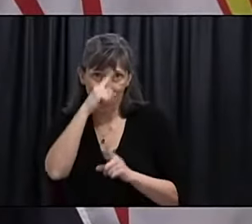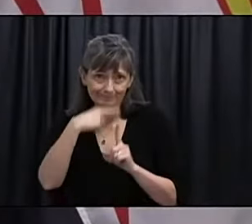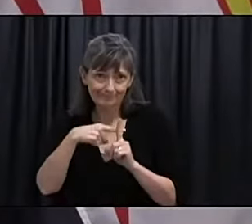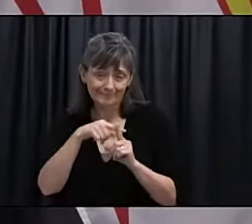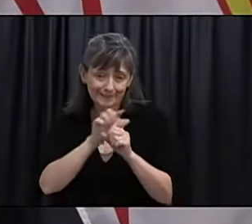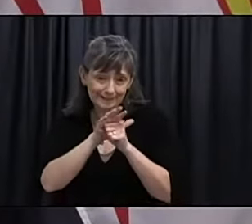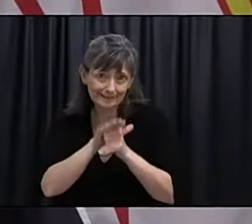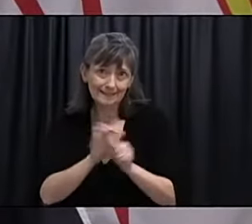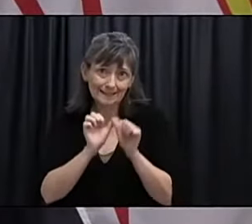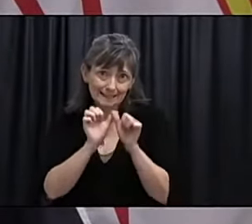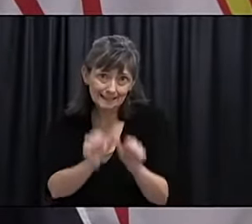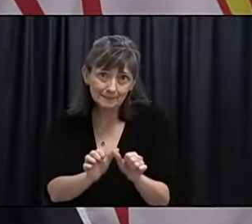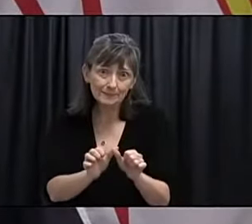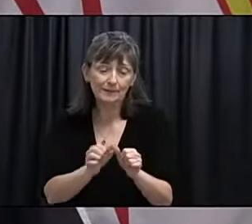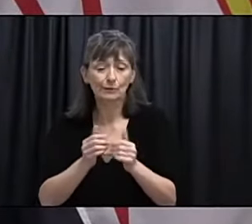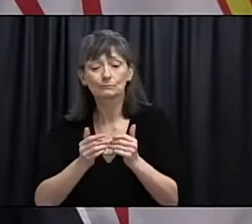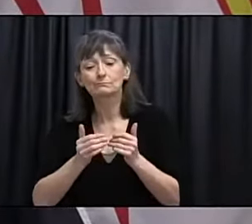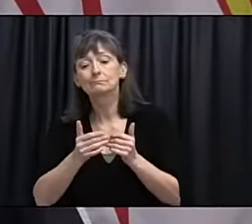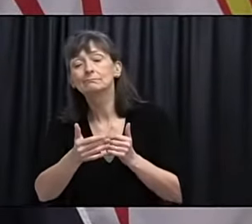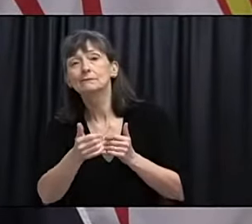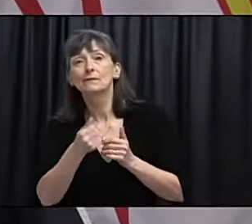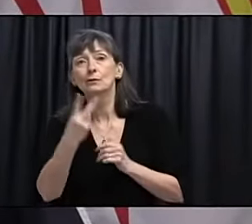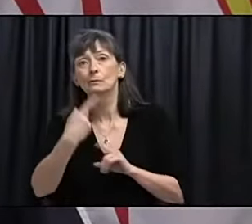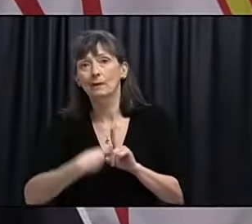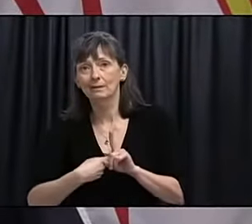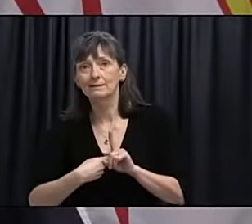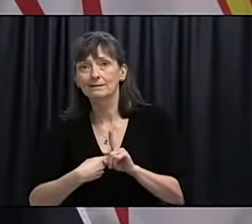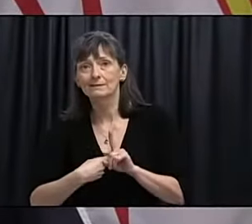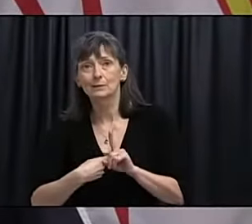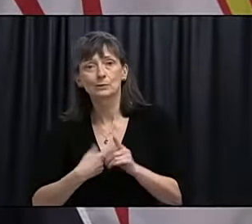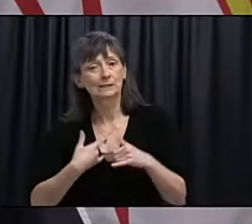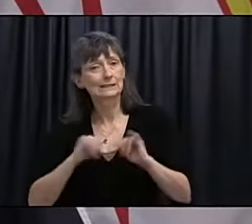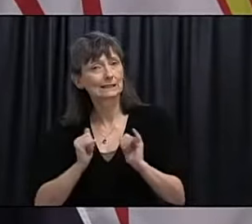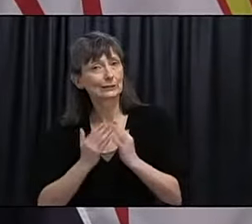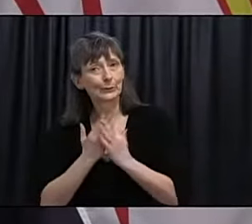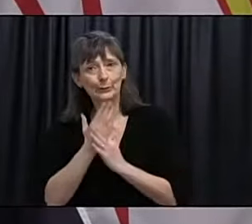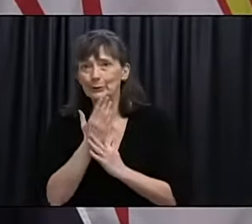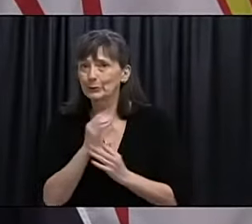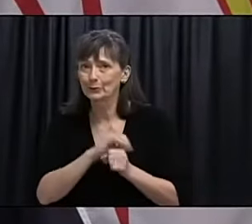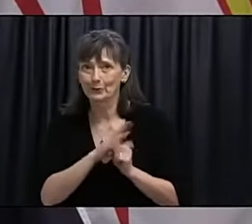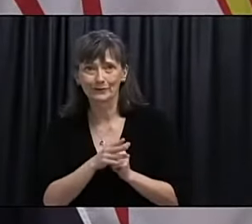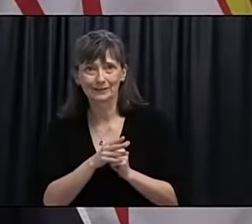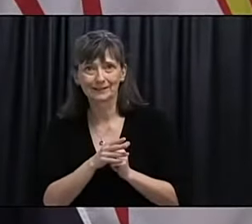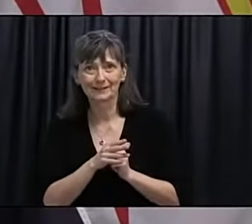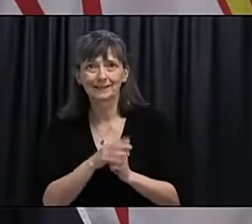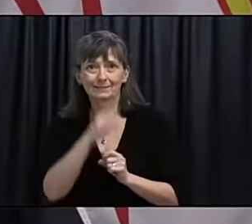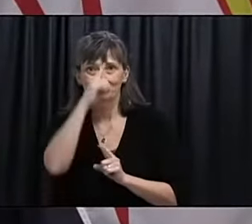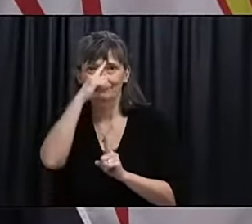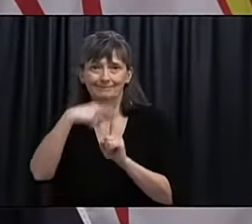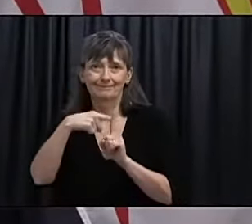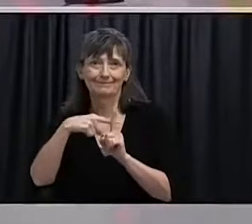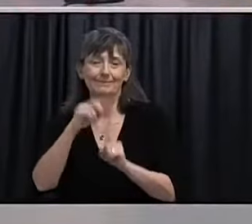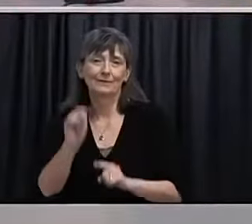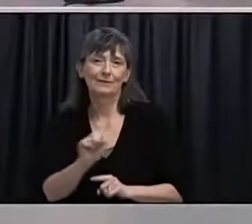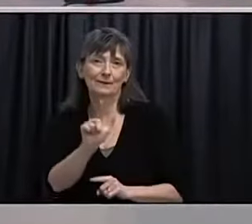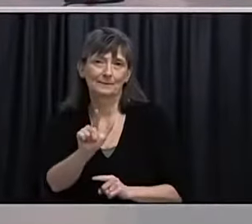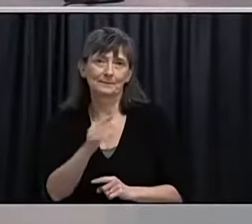months ahead as we continue to navigate life with COVID-19. So hold fast Newfoundland and Labrador and thank you.